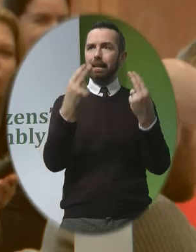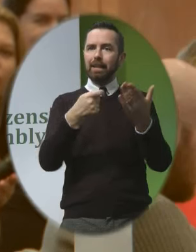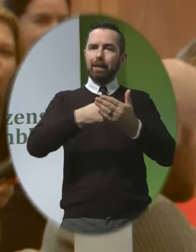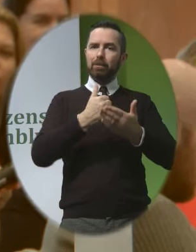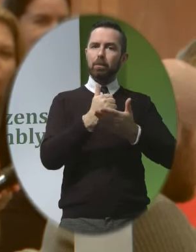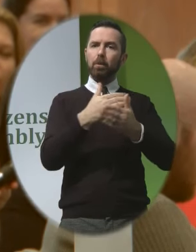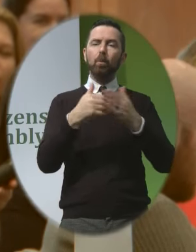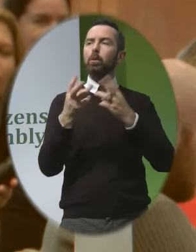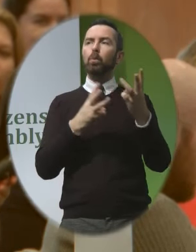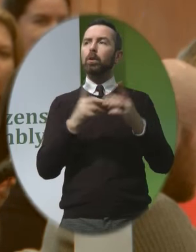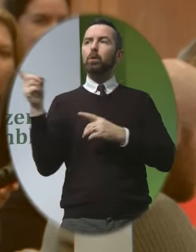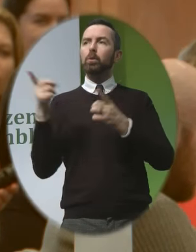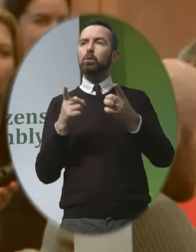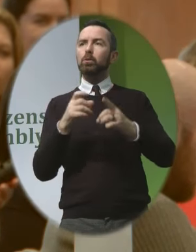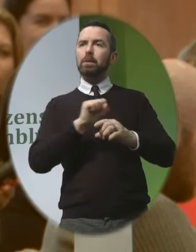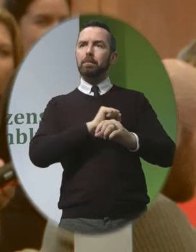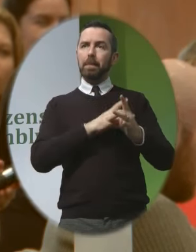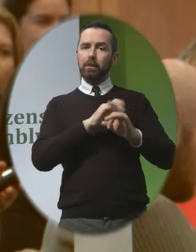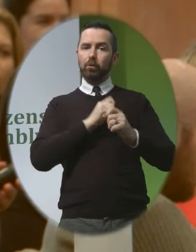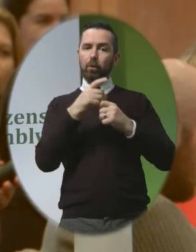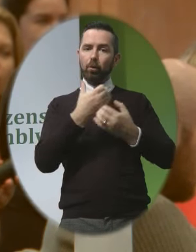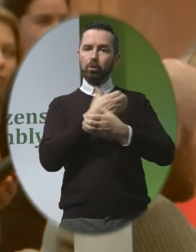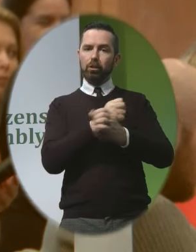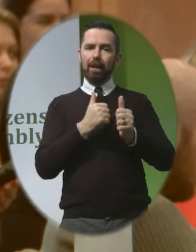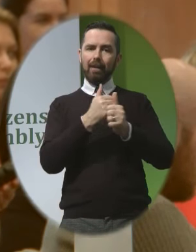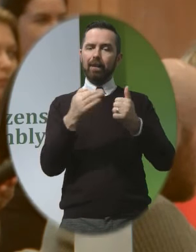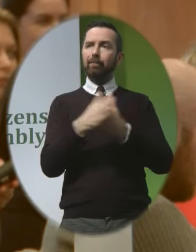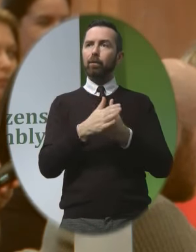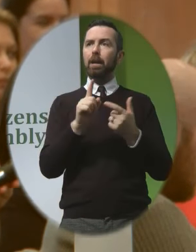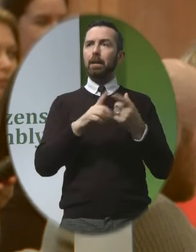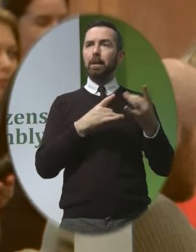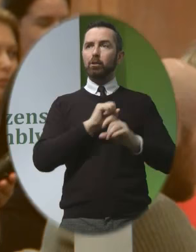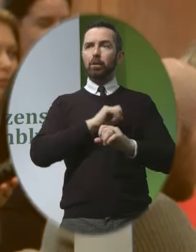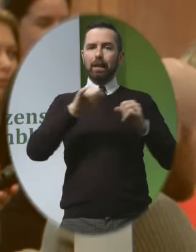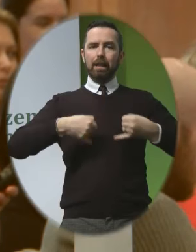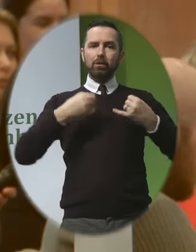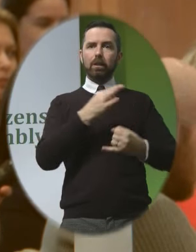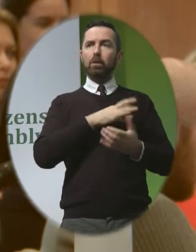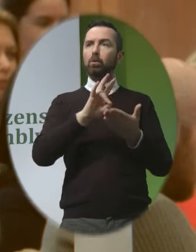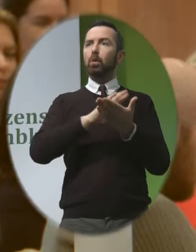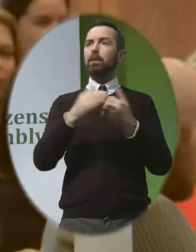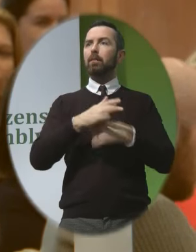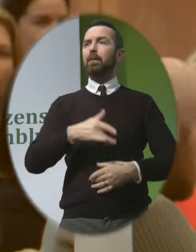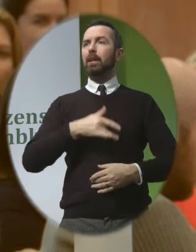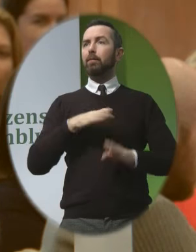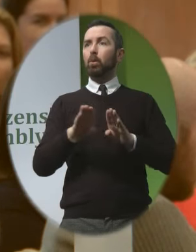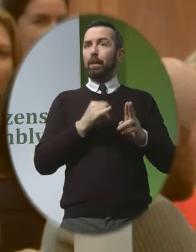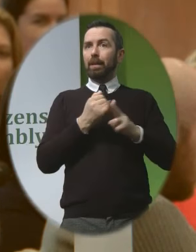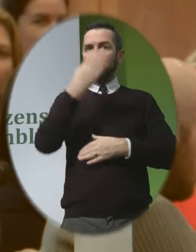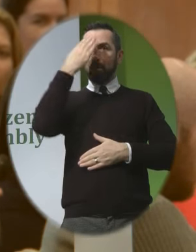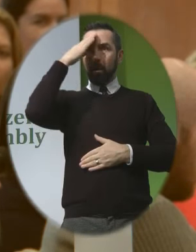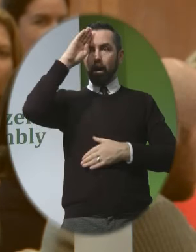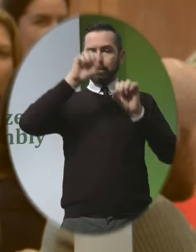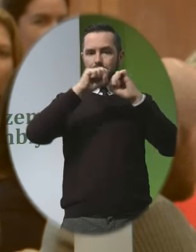ensure That they're advocated for And to ensure that they enjoy a good quality of life Within Irish